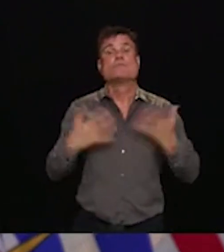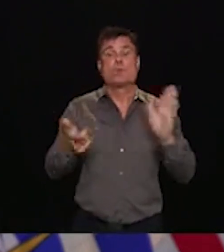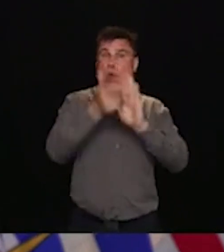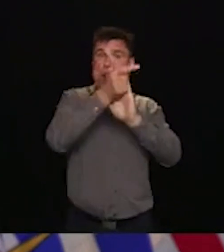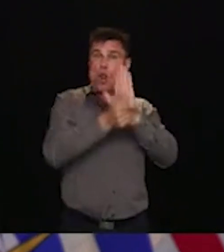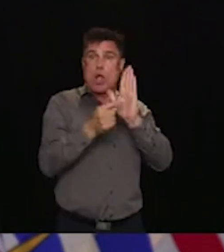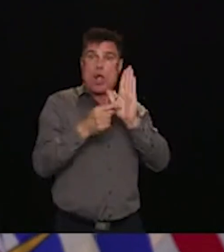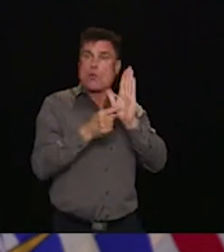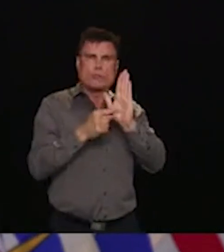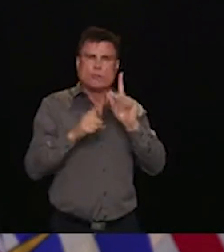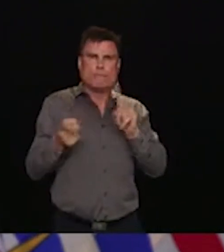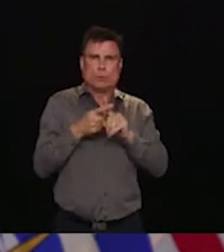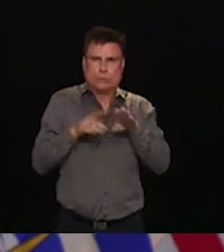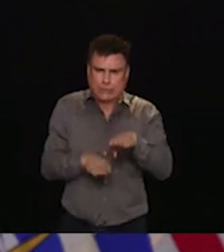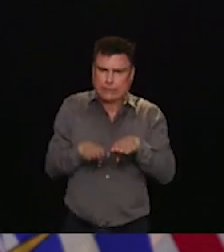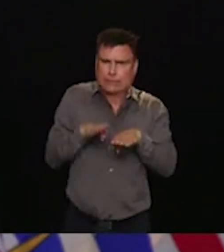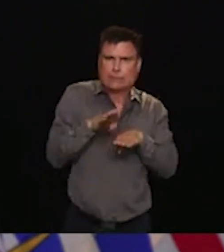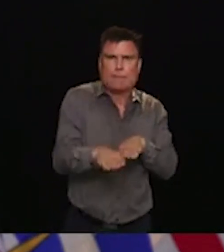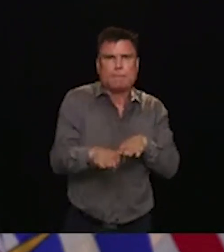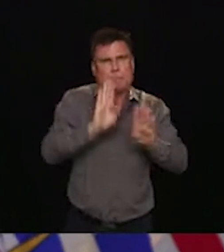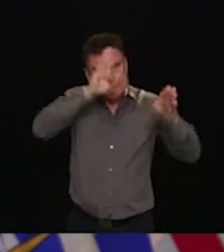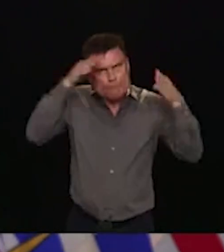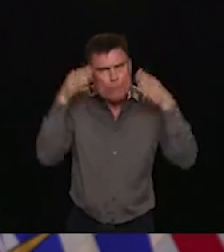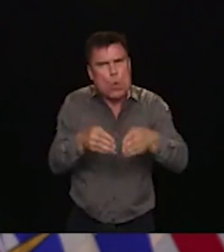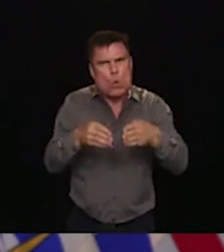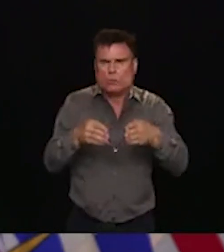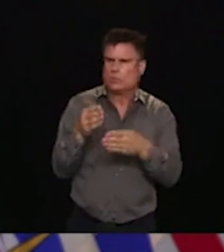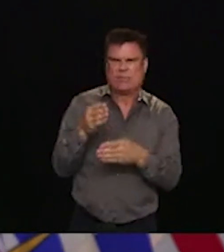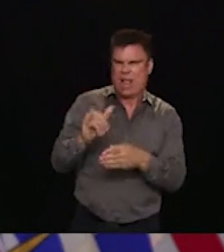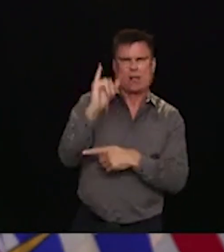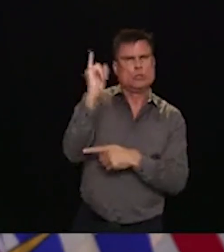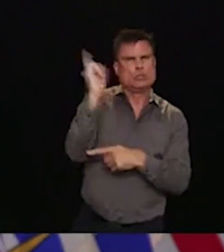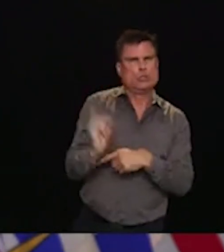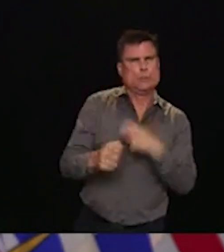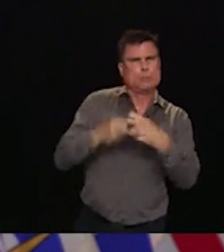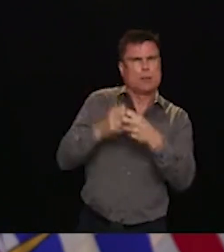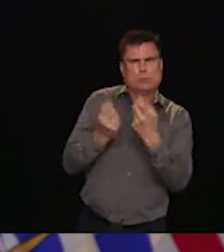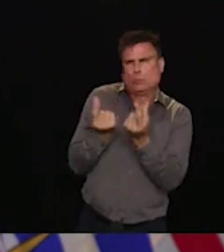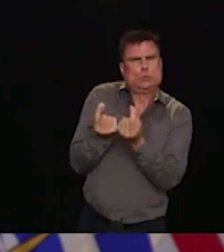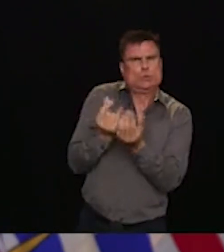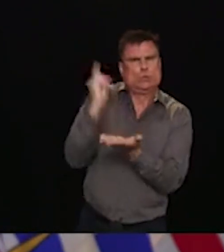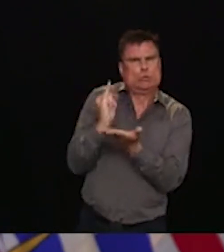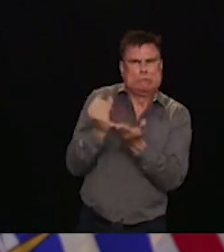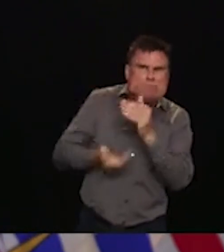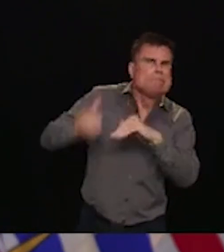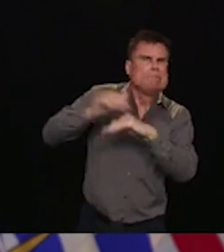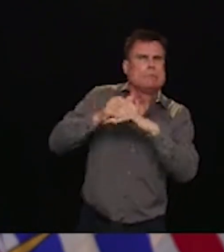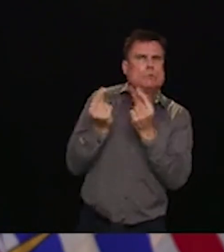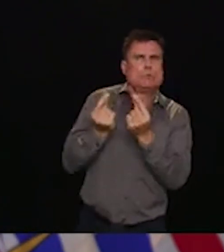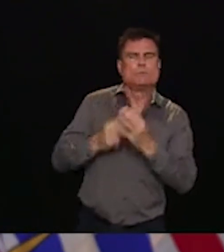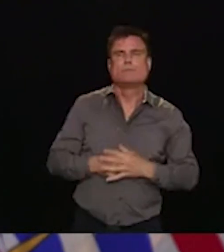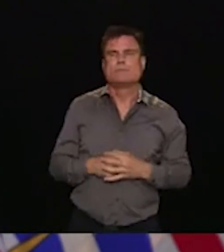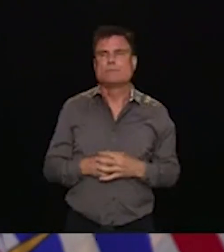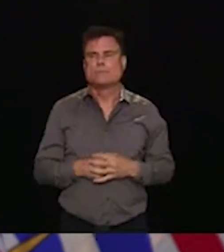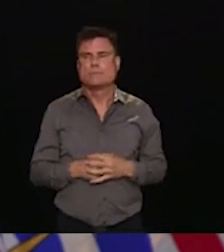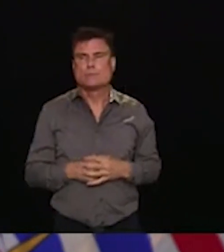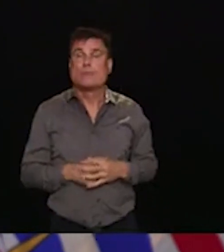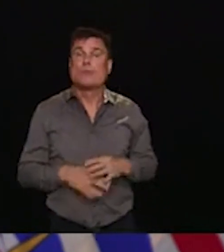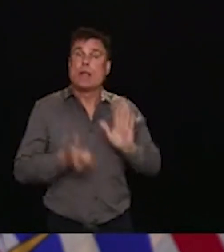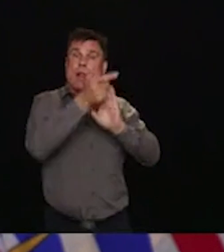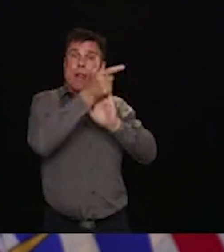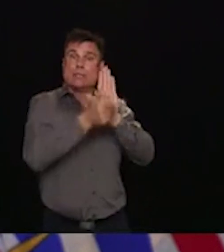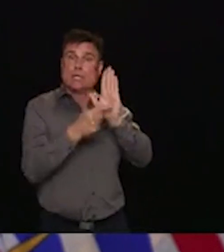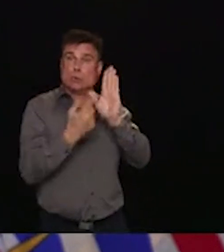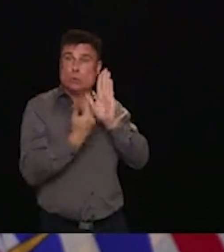Columbians. The amendments we have tabled today to the Strata Property Act and Financial Institutions Act will not only help bring more